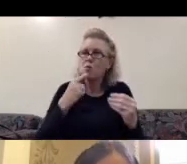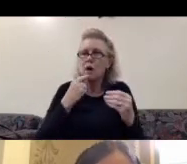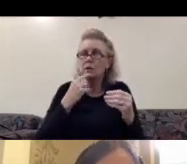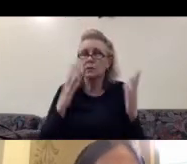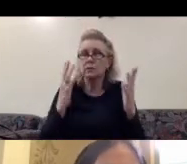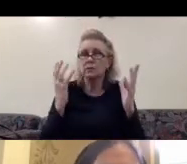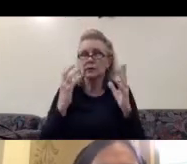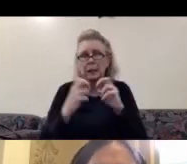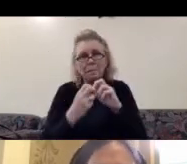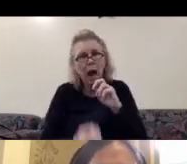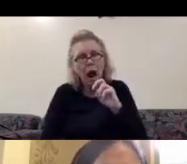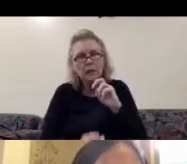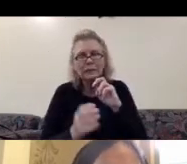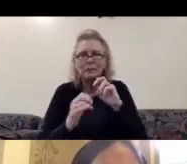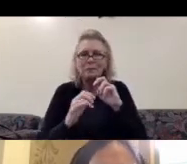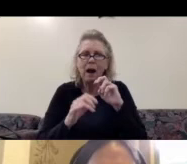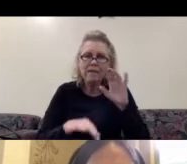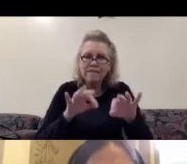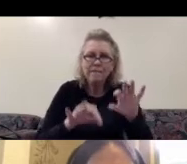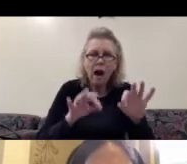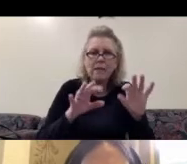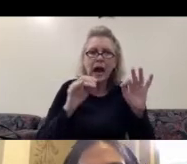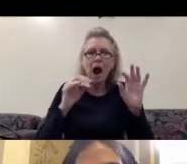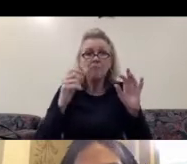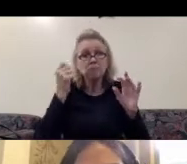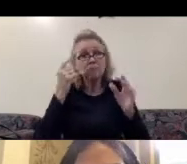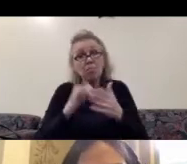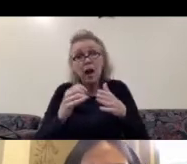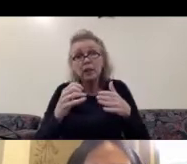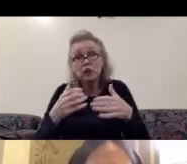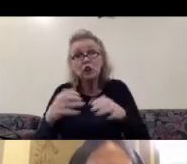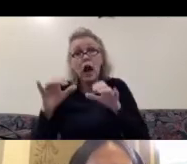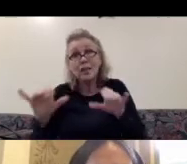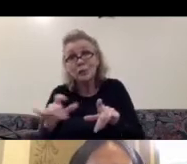findings and understanding chance as a process of creation. Next one, please.